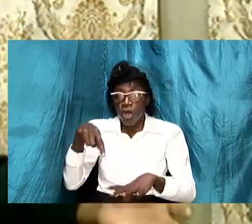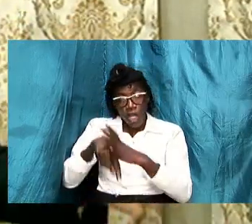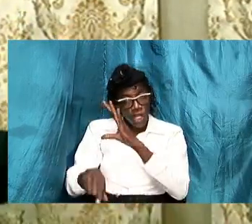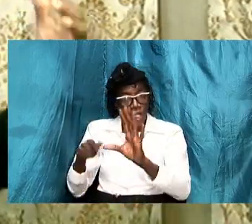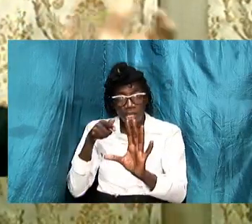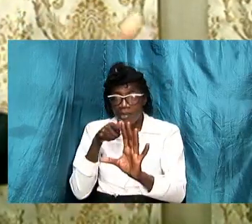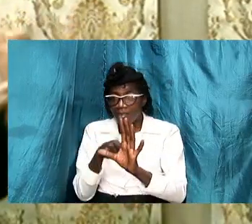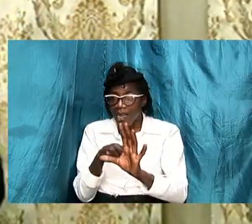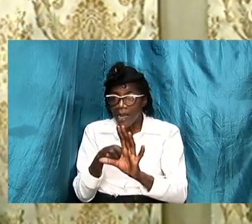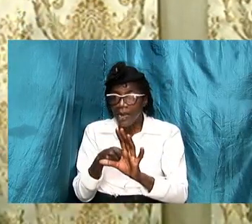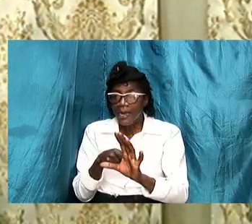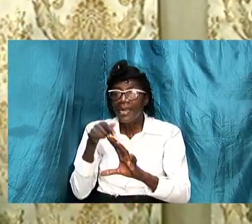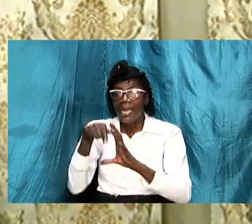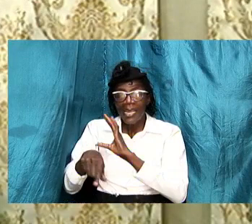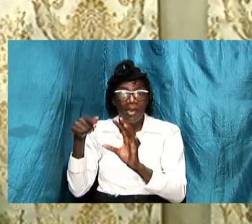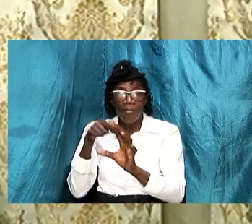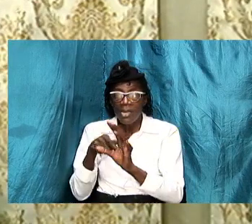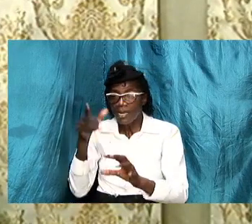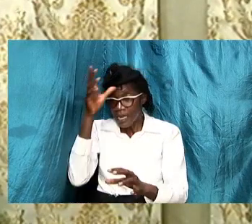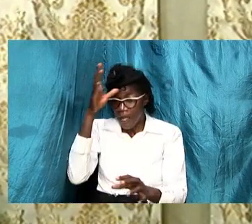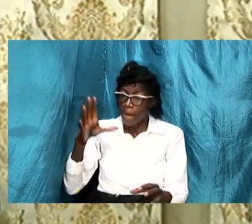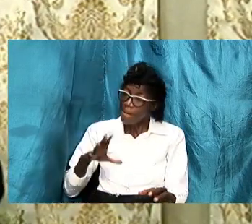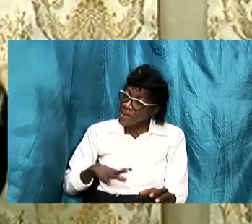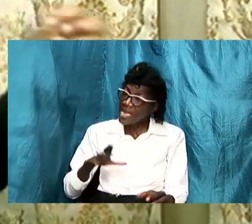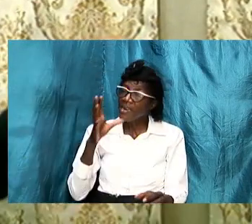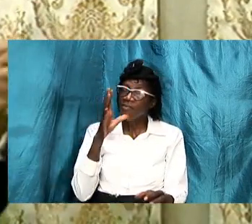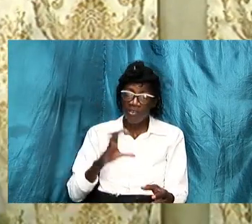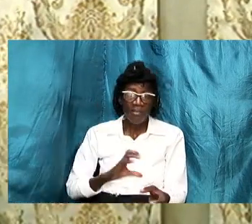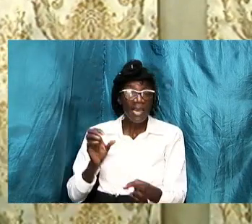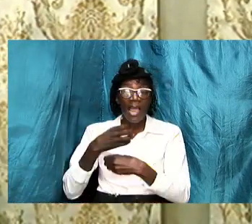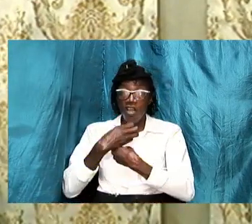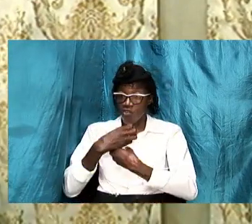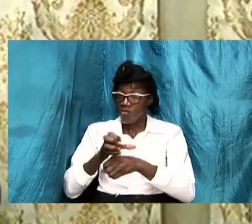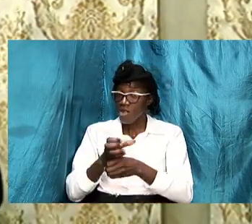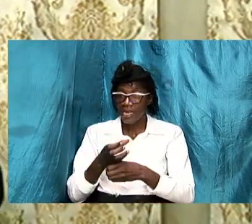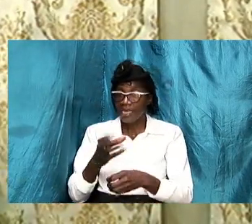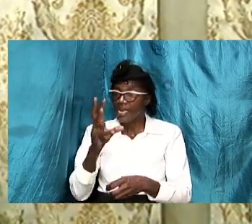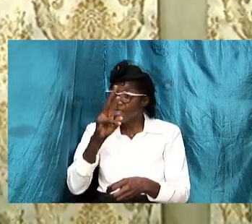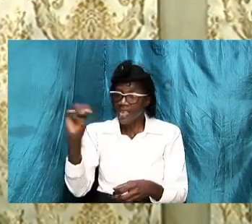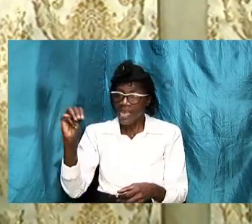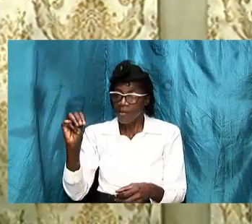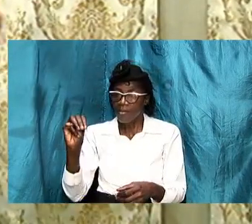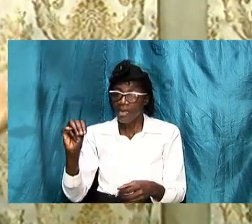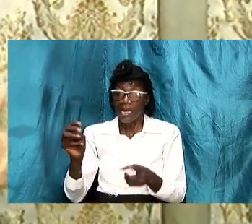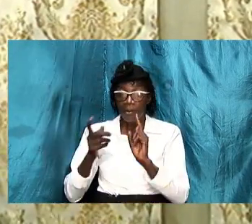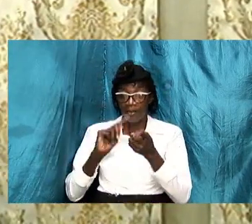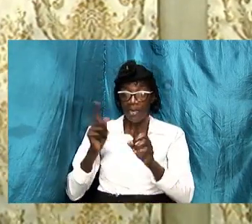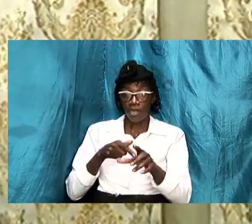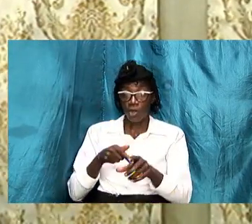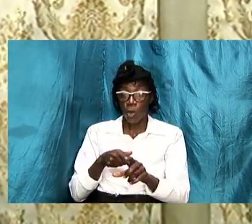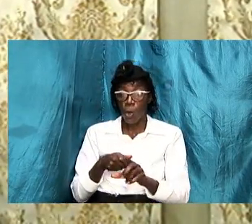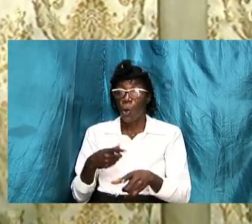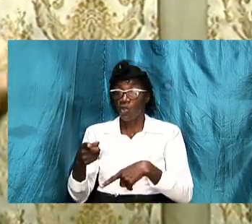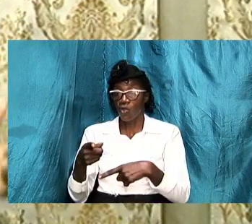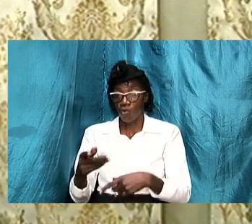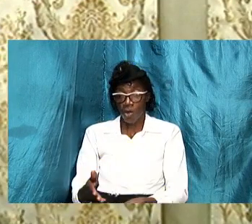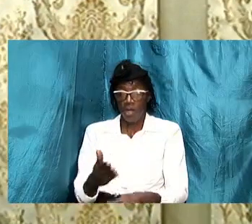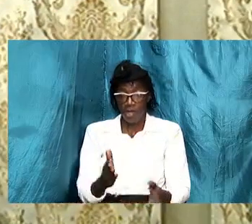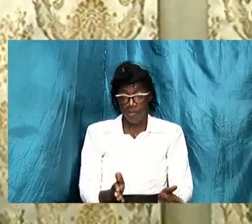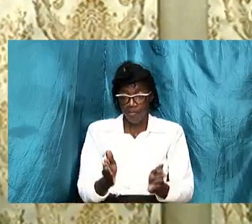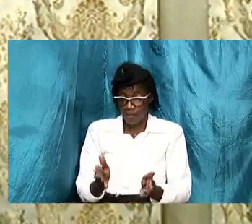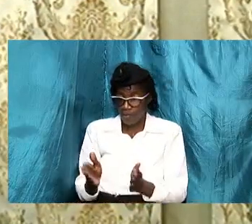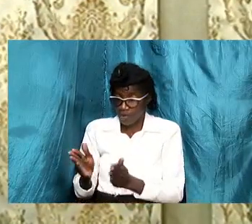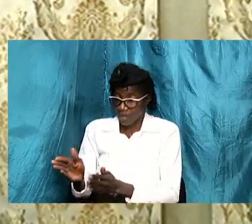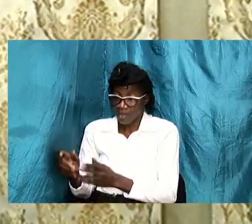beginning male and female created them in the beginning you know and he started to go through the process and told them what